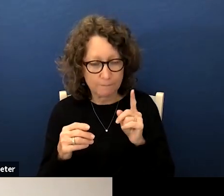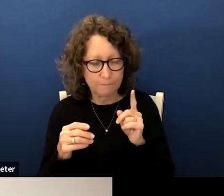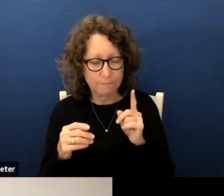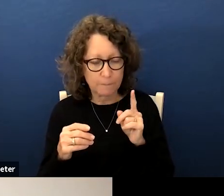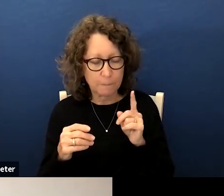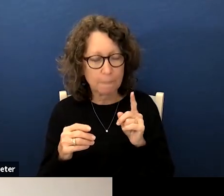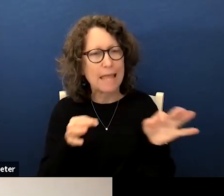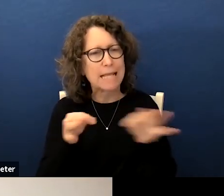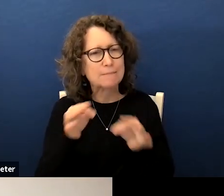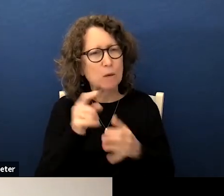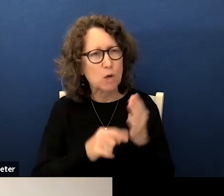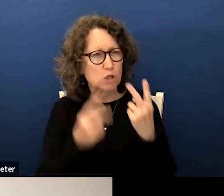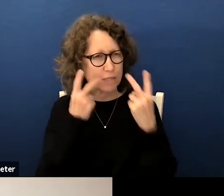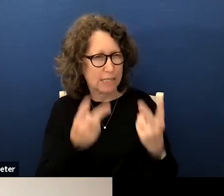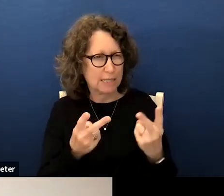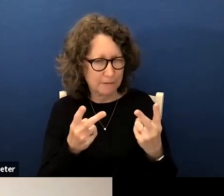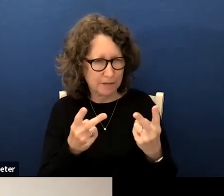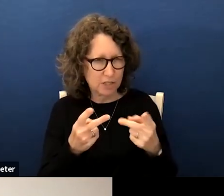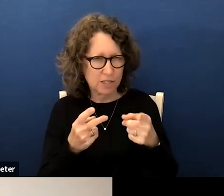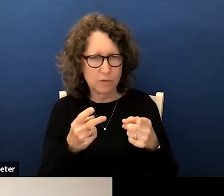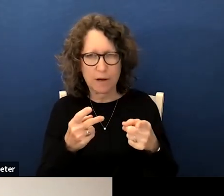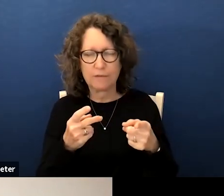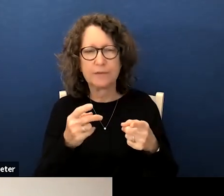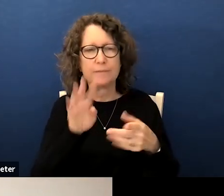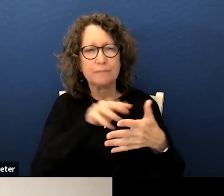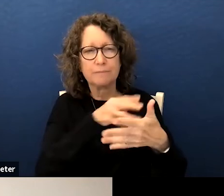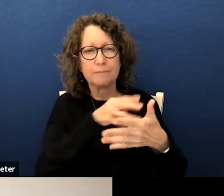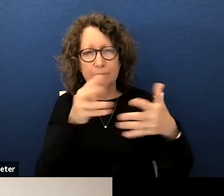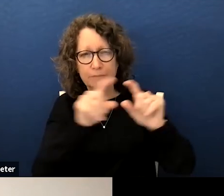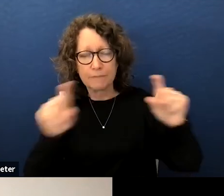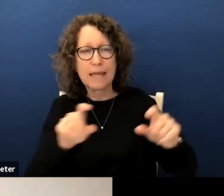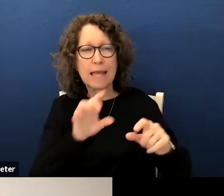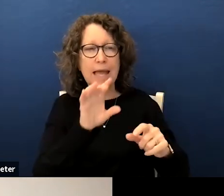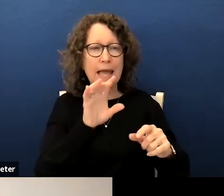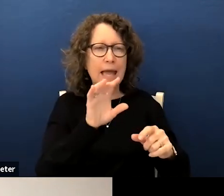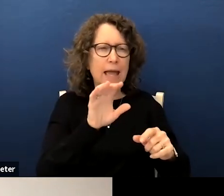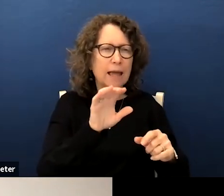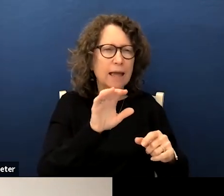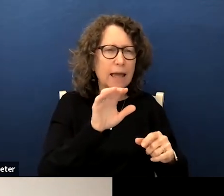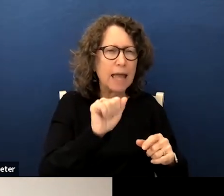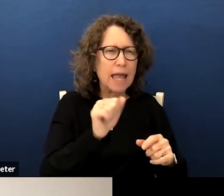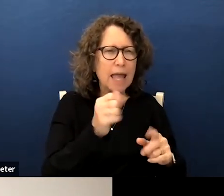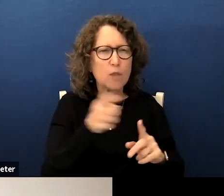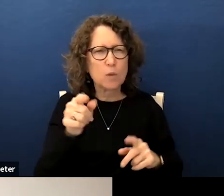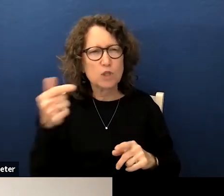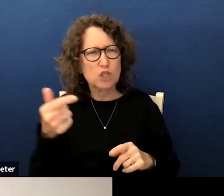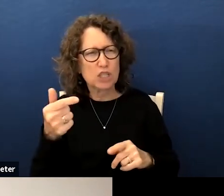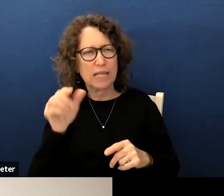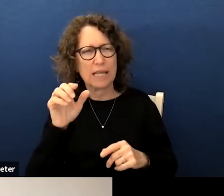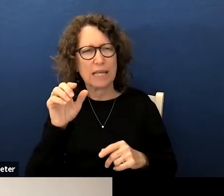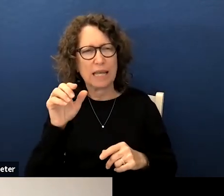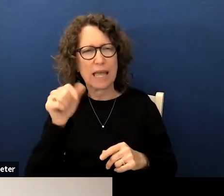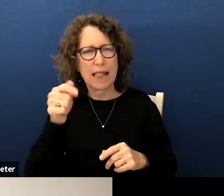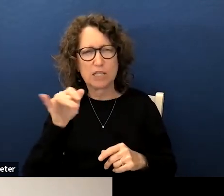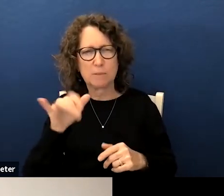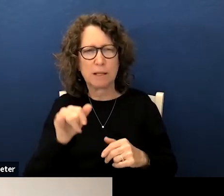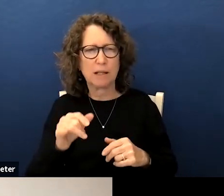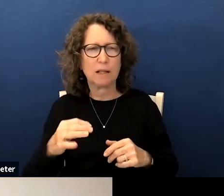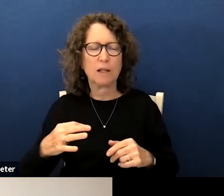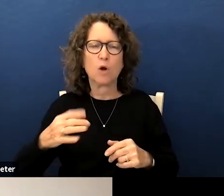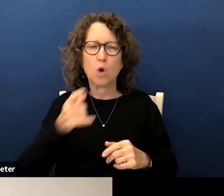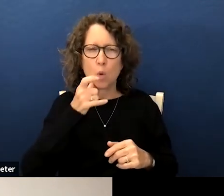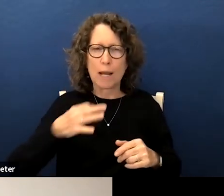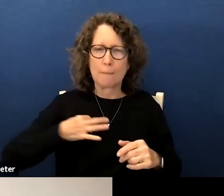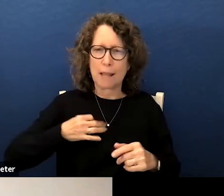explain what you're seeing in this graph so as a reminder to all a through g eligibility is what renders students eligible to apply for